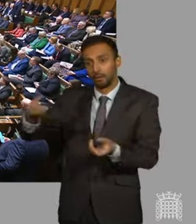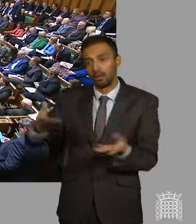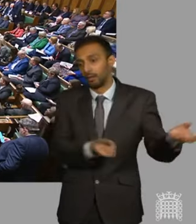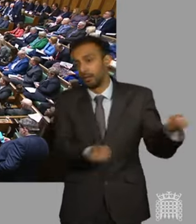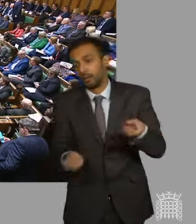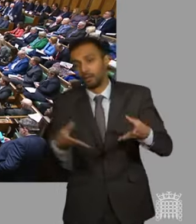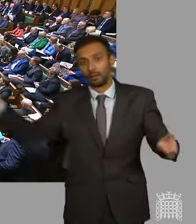Thank Thank you.